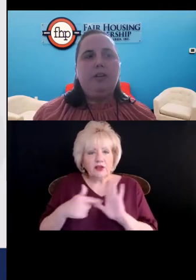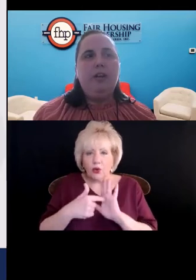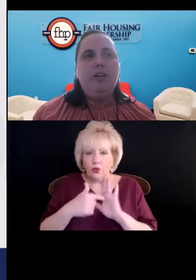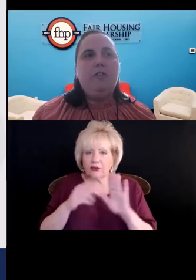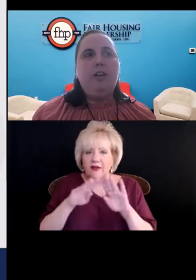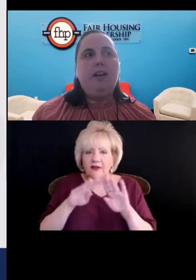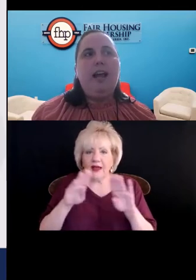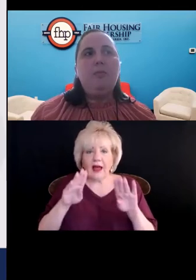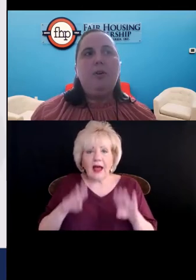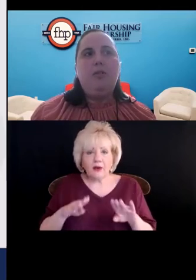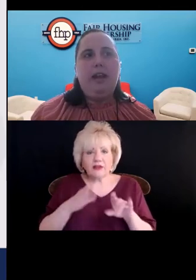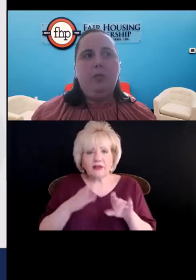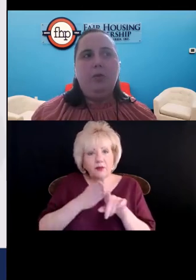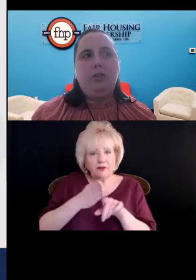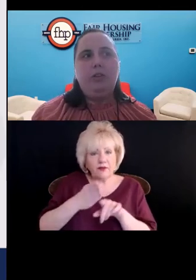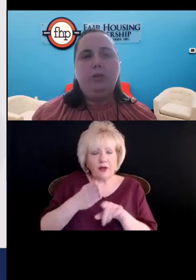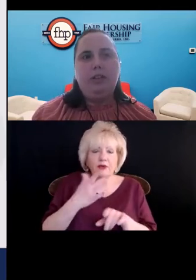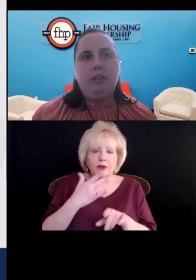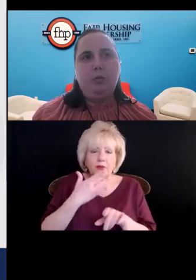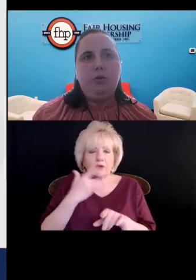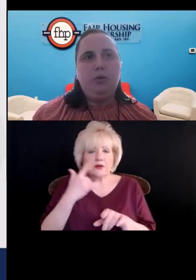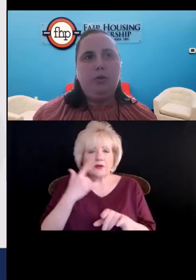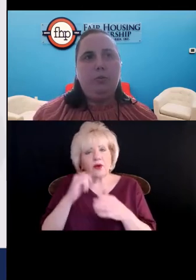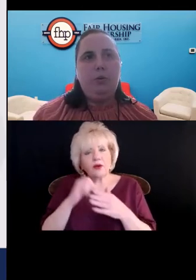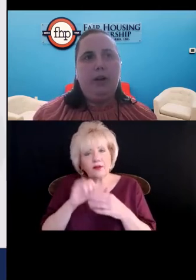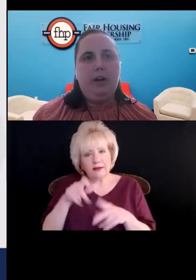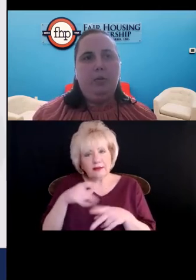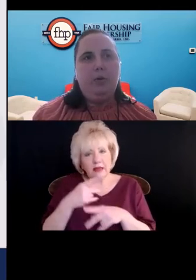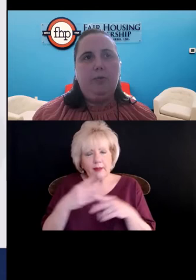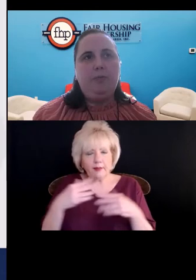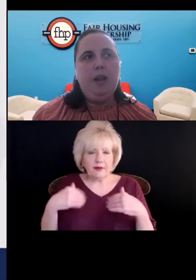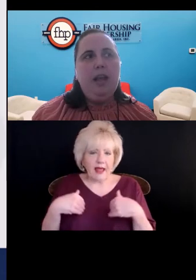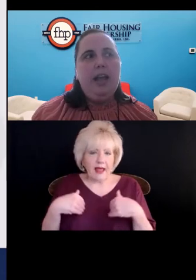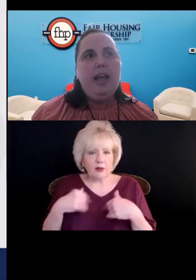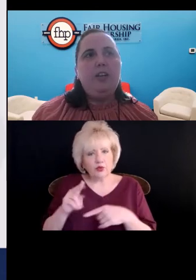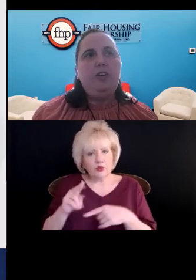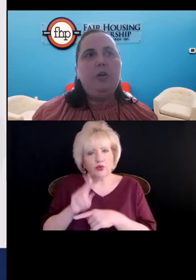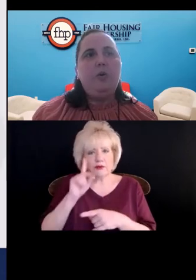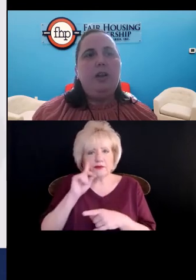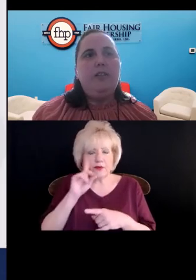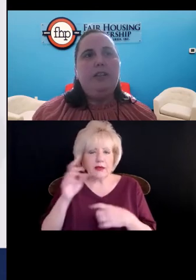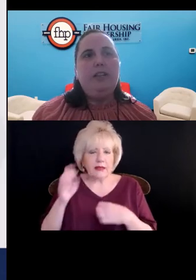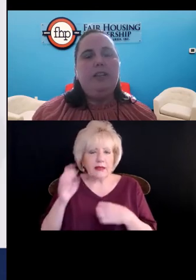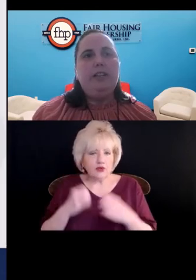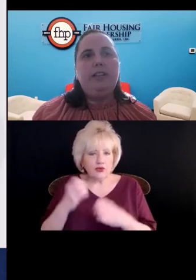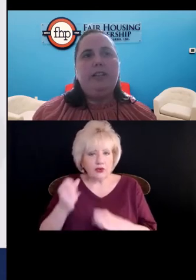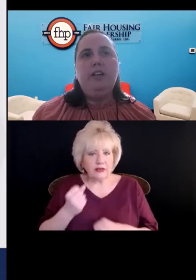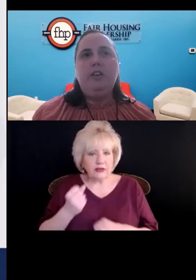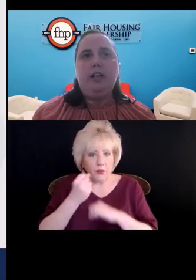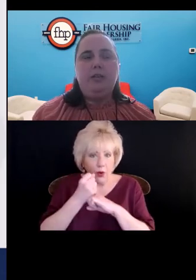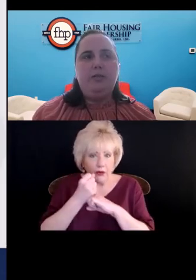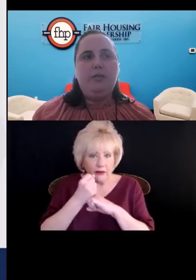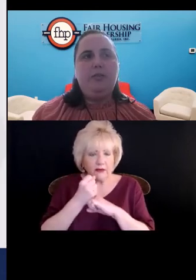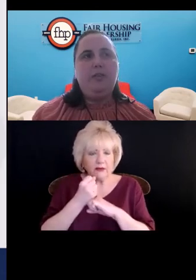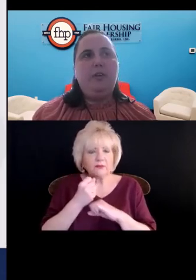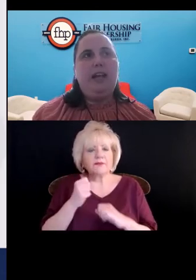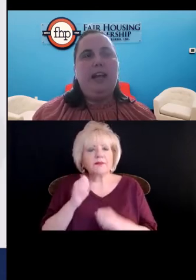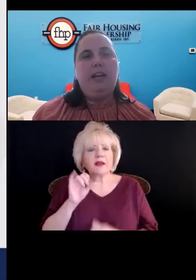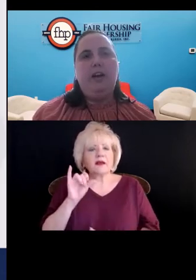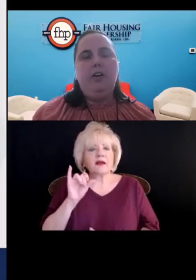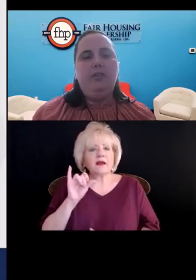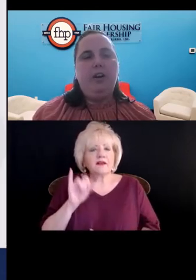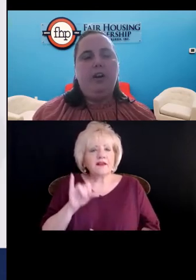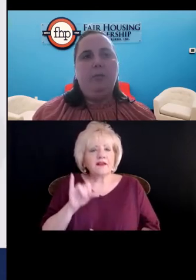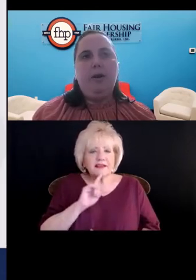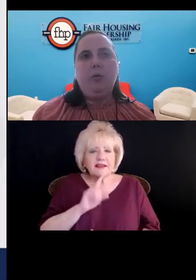preference for the type of animals used as an emotional support animal. And so this is spearing, for